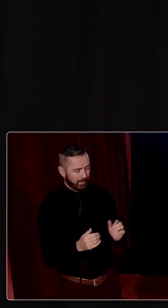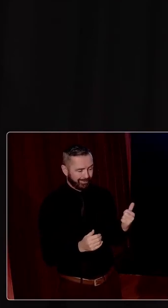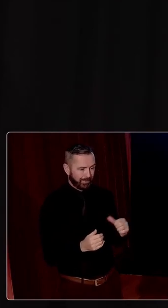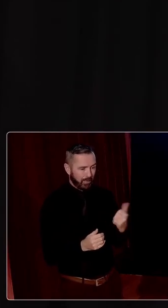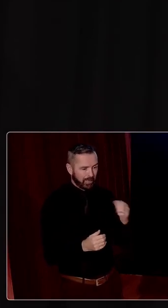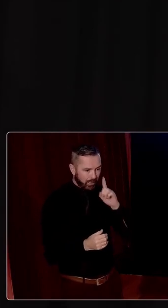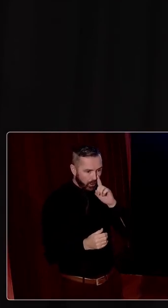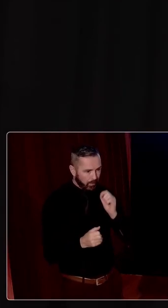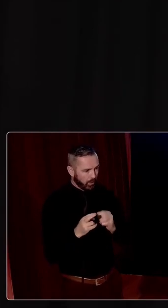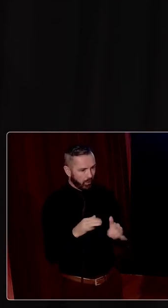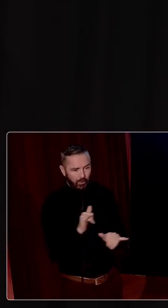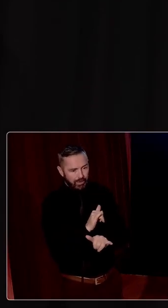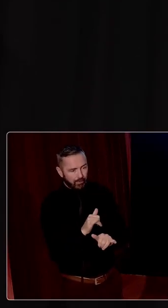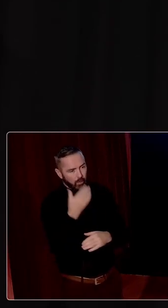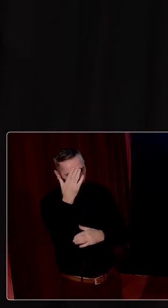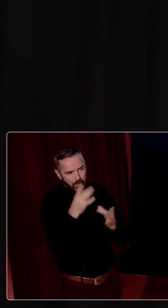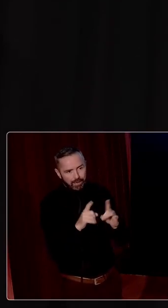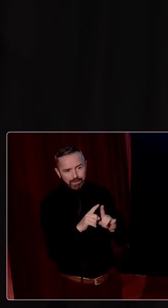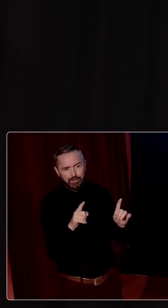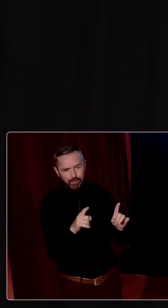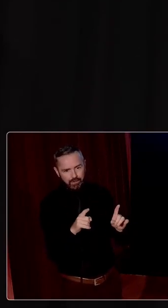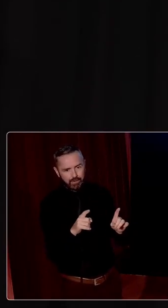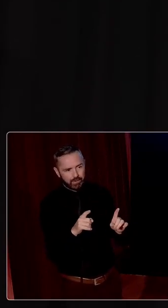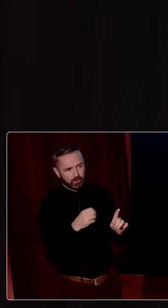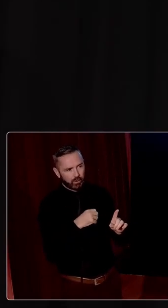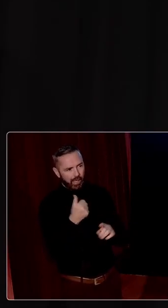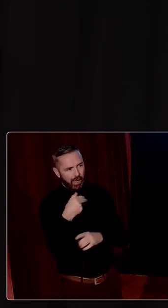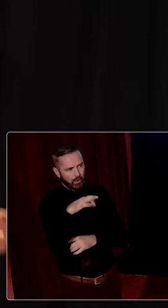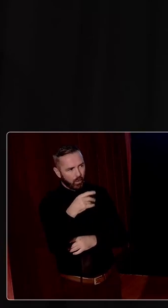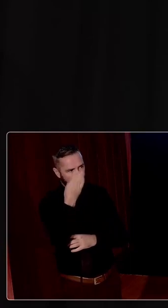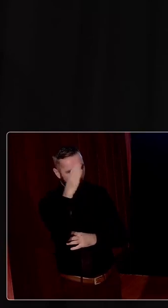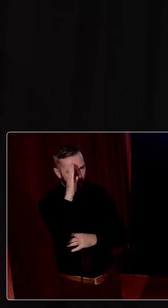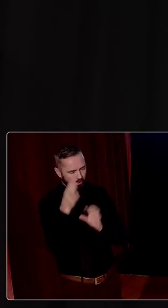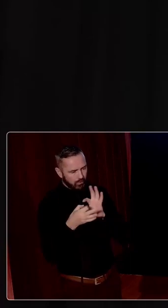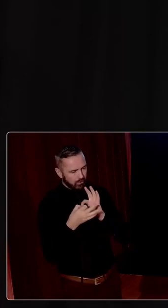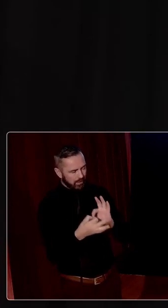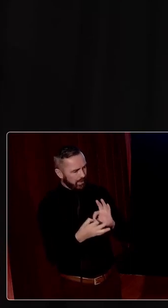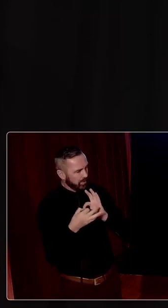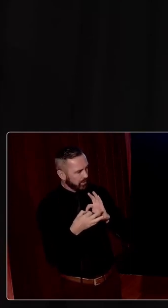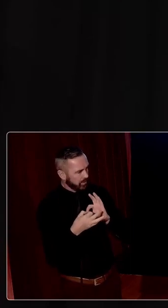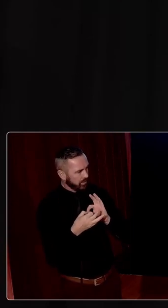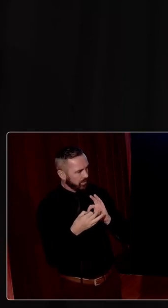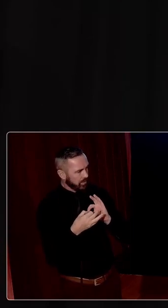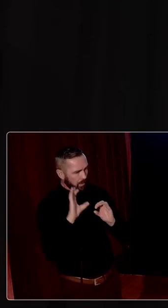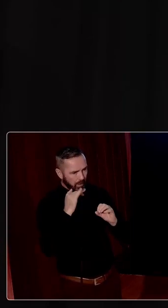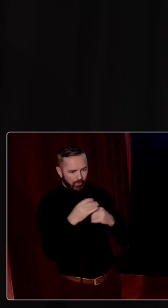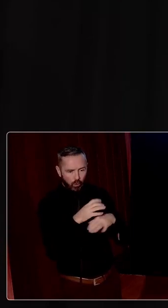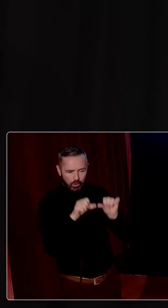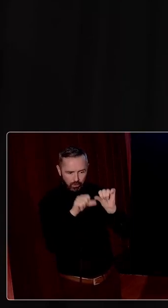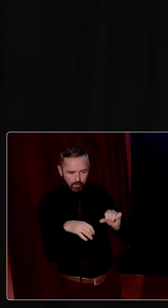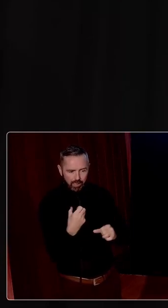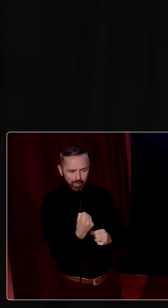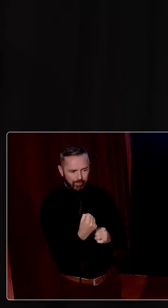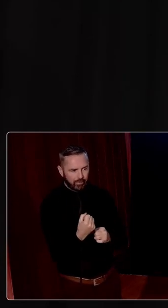it really made a difference. We know it made a difference to Anglo Irish relations in terms of all those agreements that, uh,